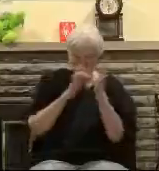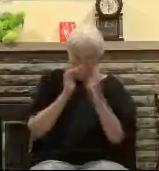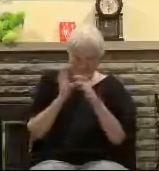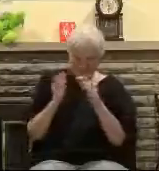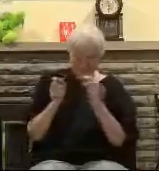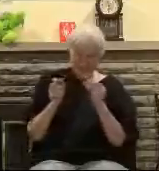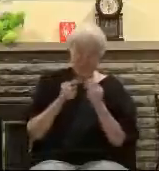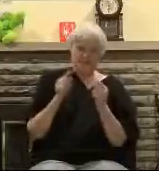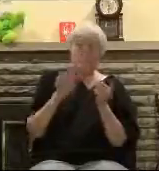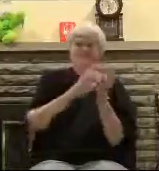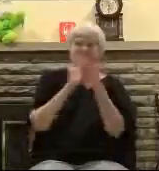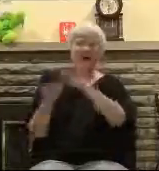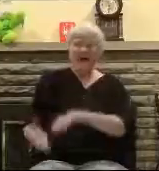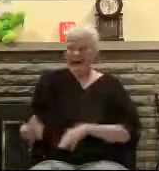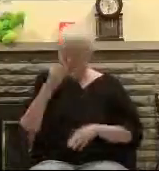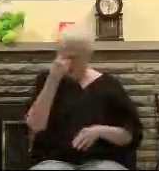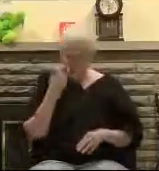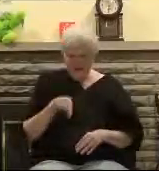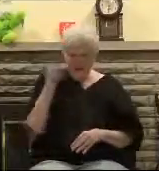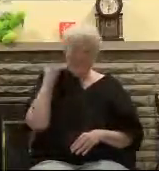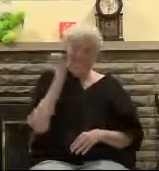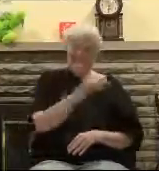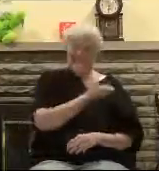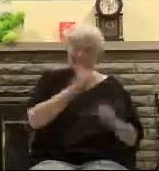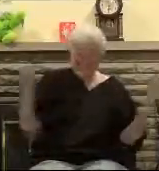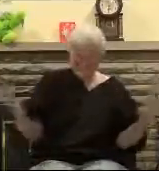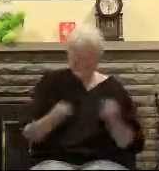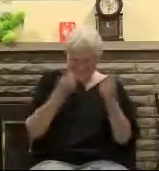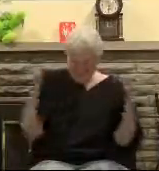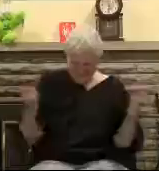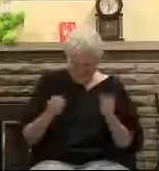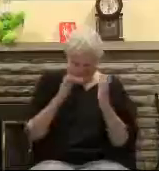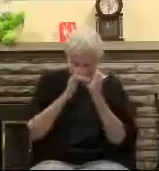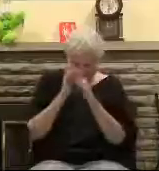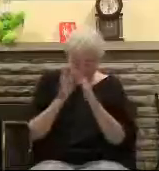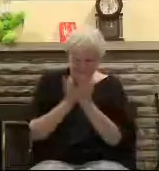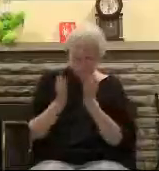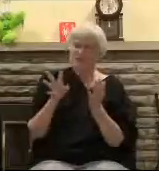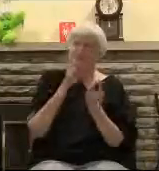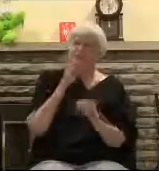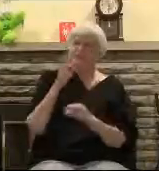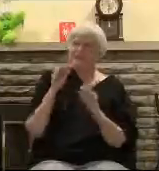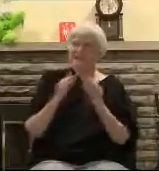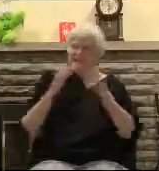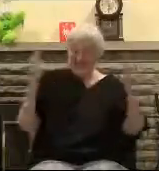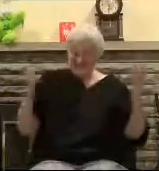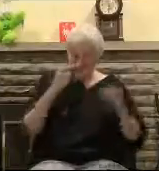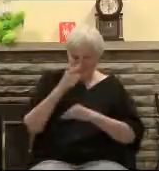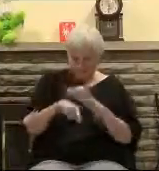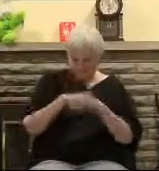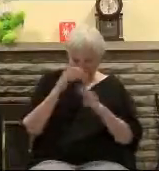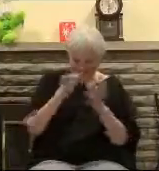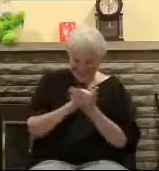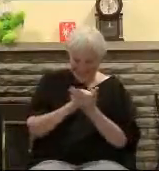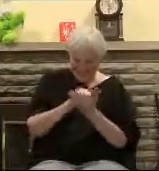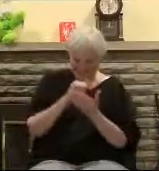in Jesus to die for our sins Now there's all kinds of references for that And 1